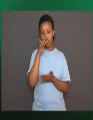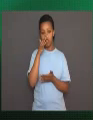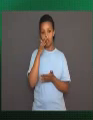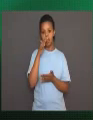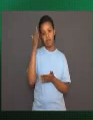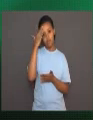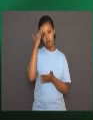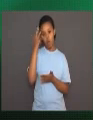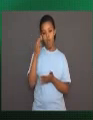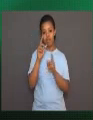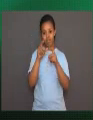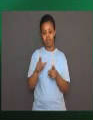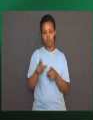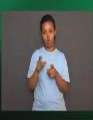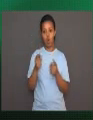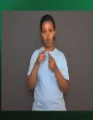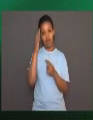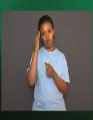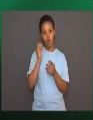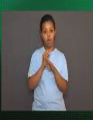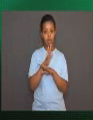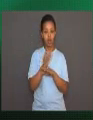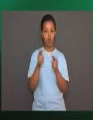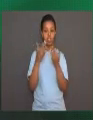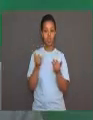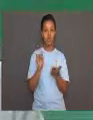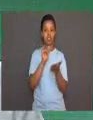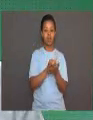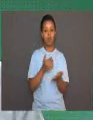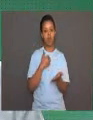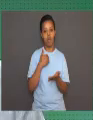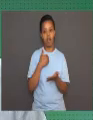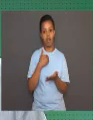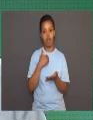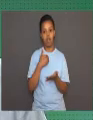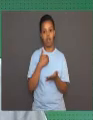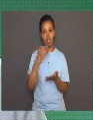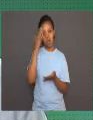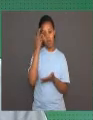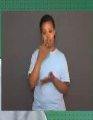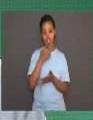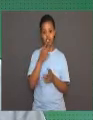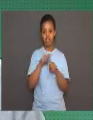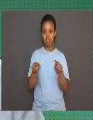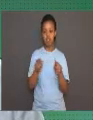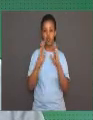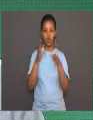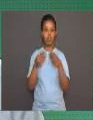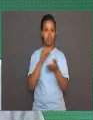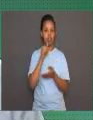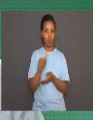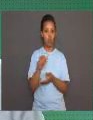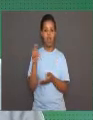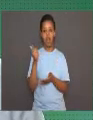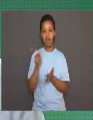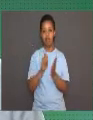the odor even though it is still present. Let us look at another example